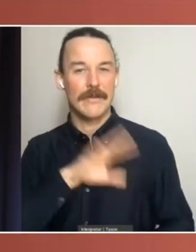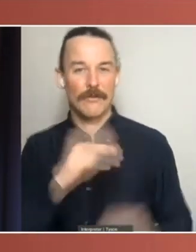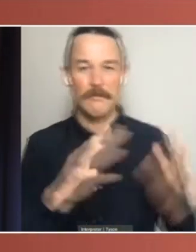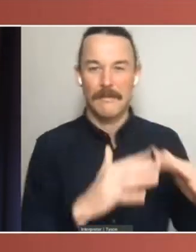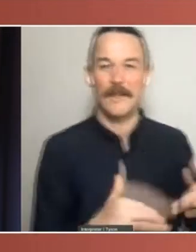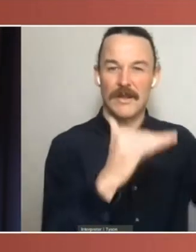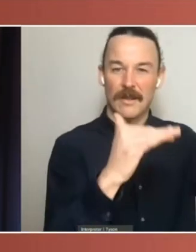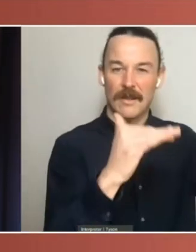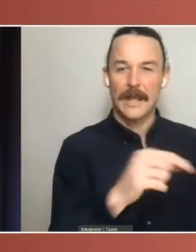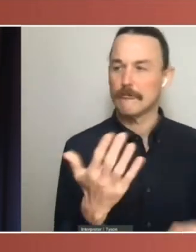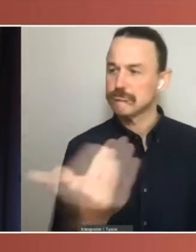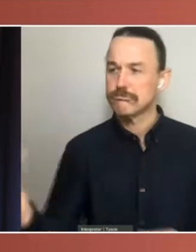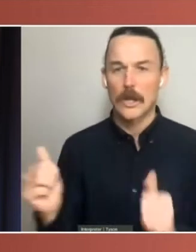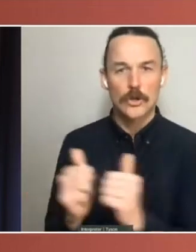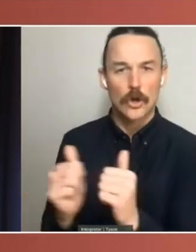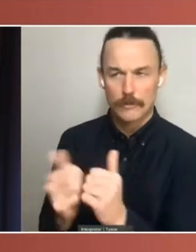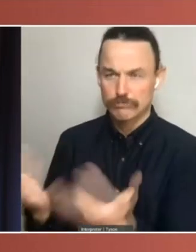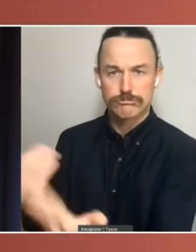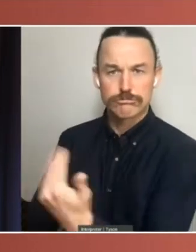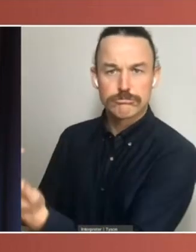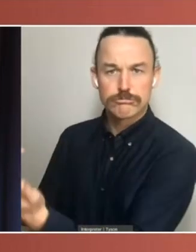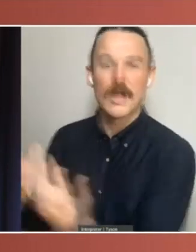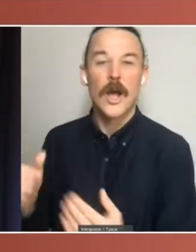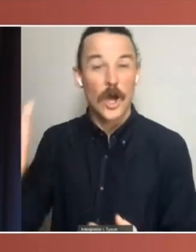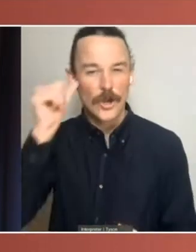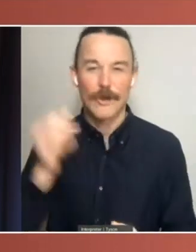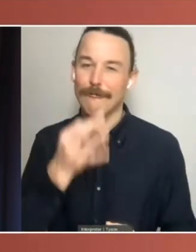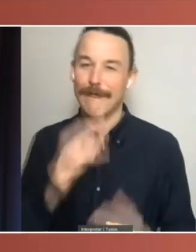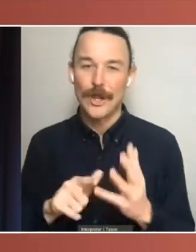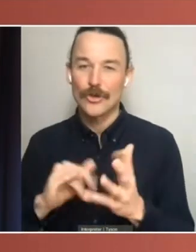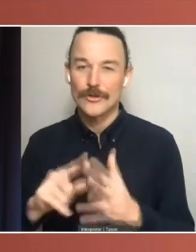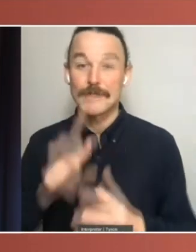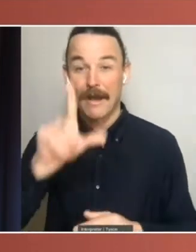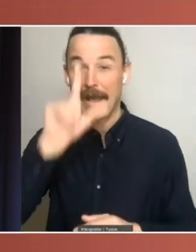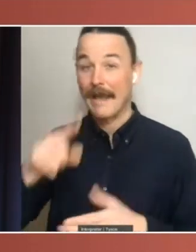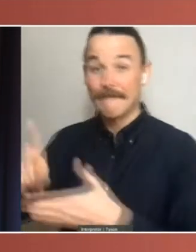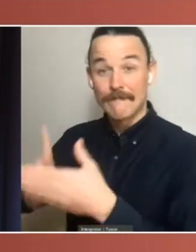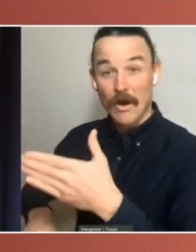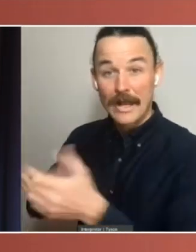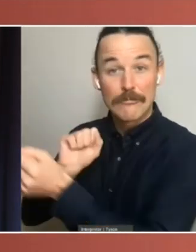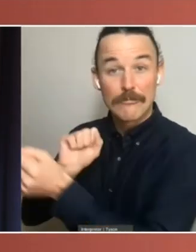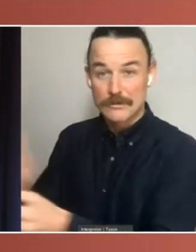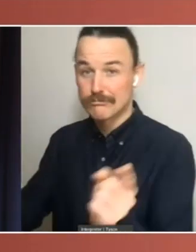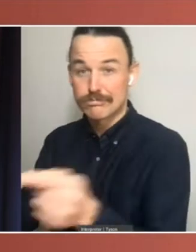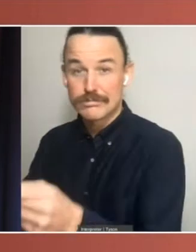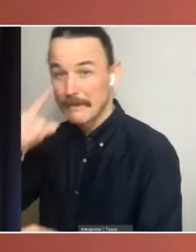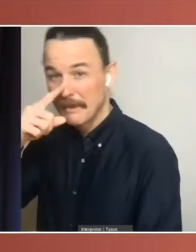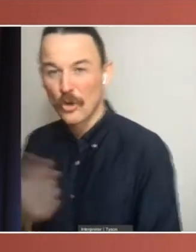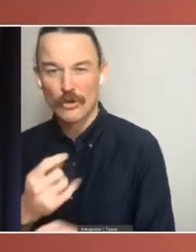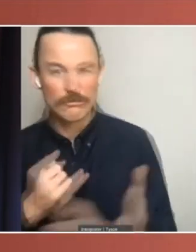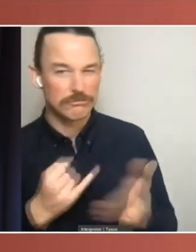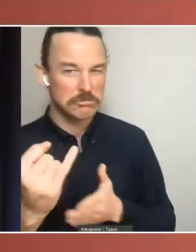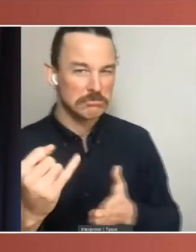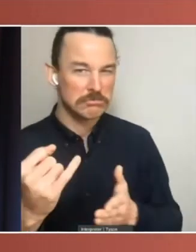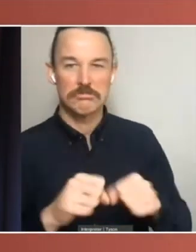and the tremendous, though rarely used, power to fine and imprison those in contempt of Parliament. What would it take